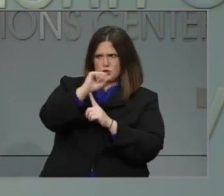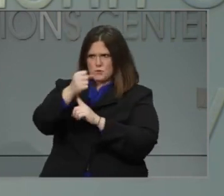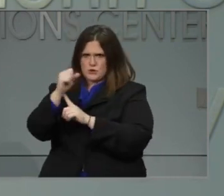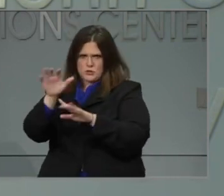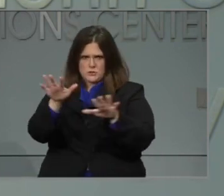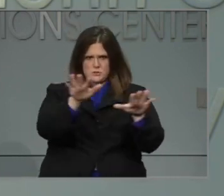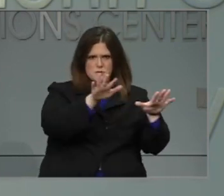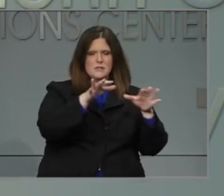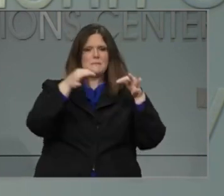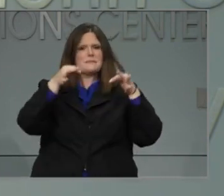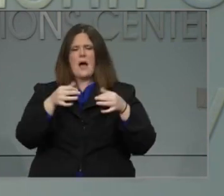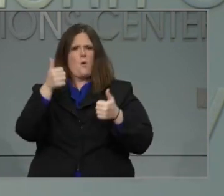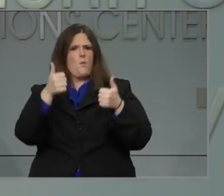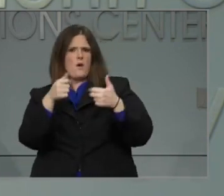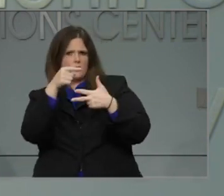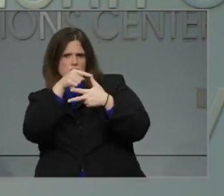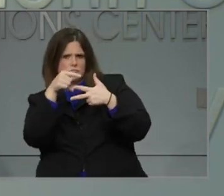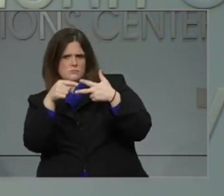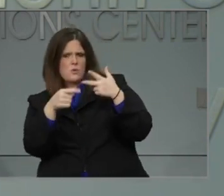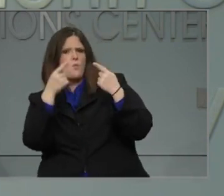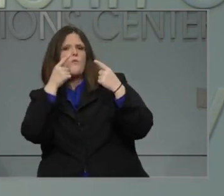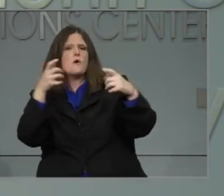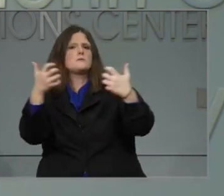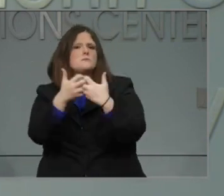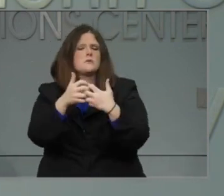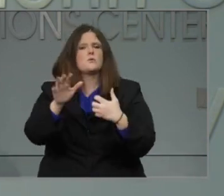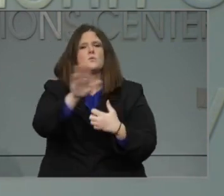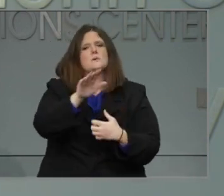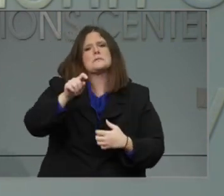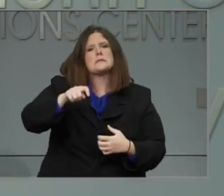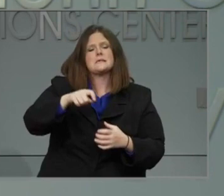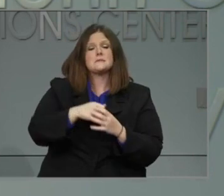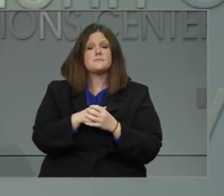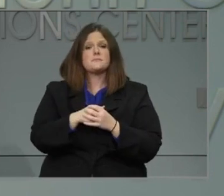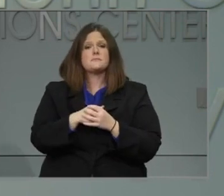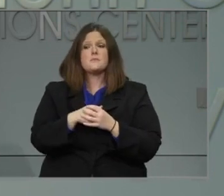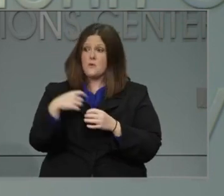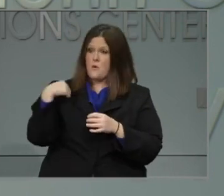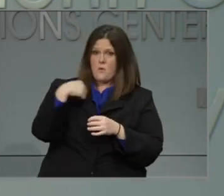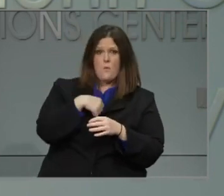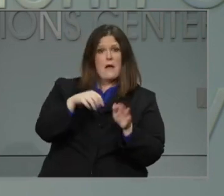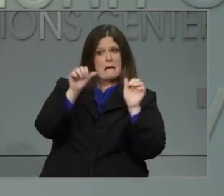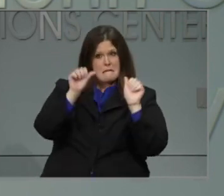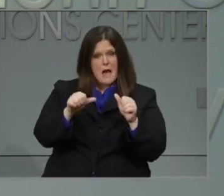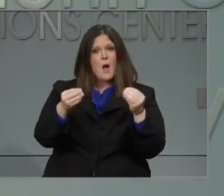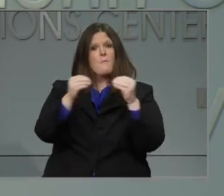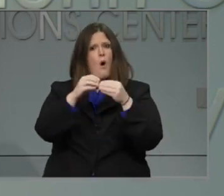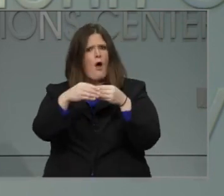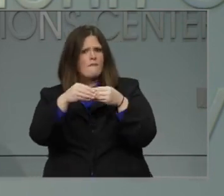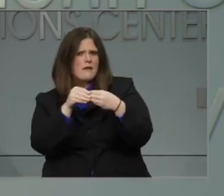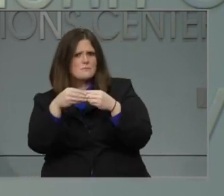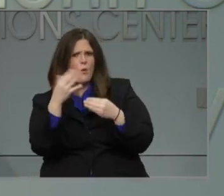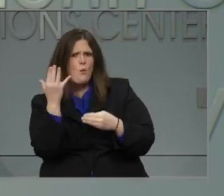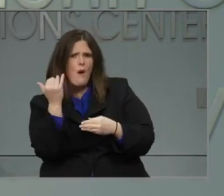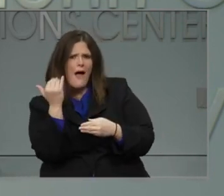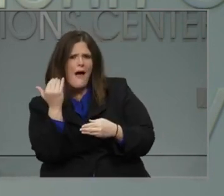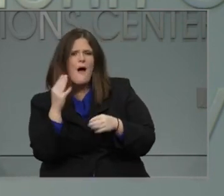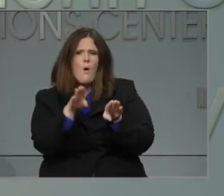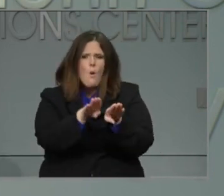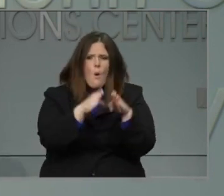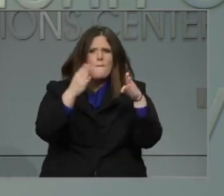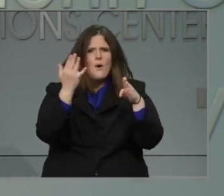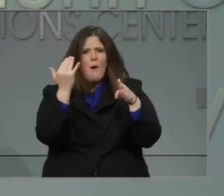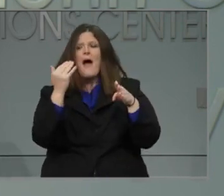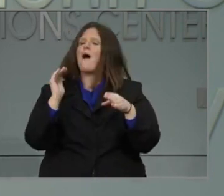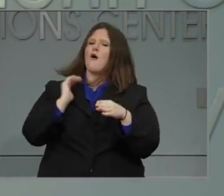We're able to open this option because most North Carolinians have doubled down on our safety and prevention measures and stabilized